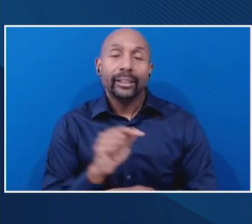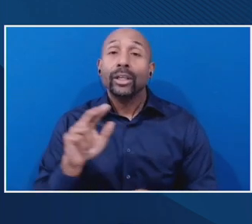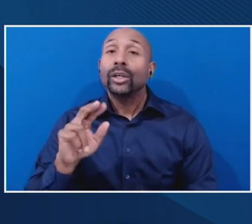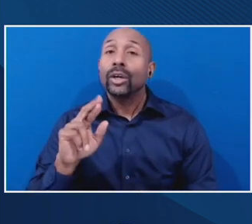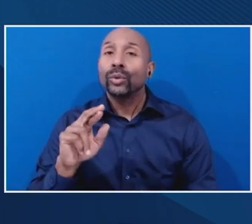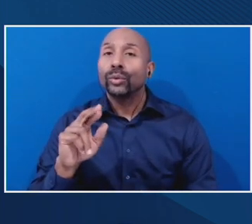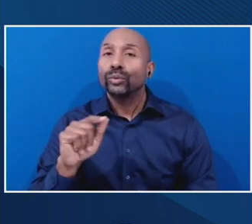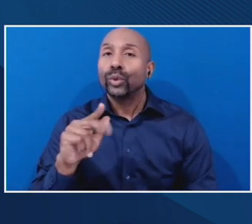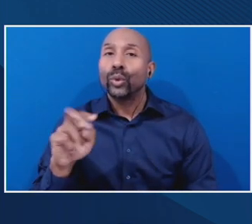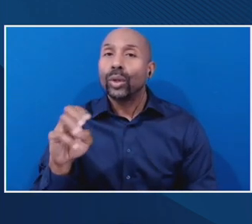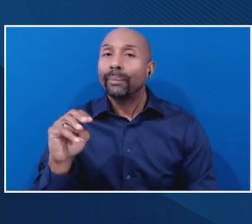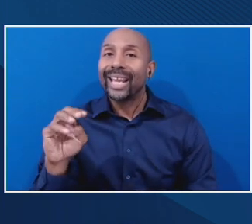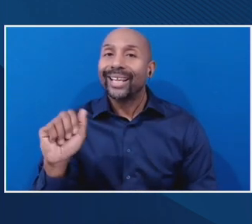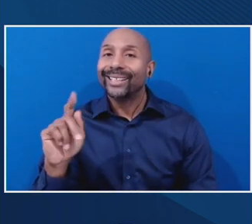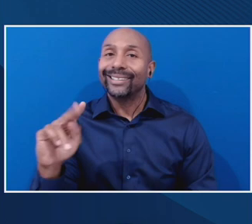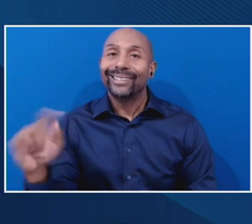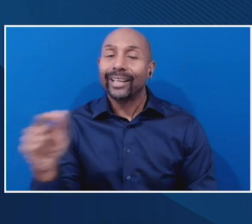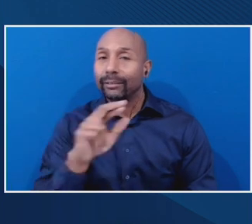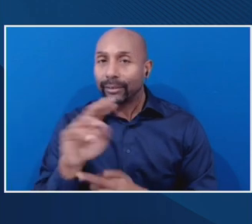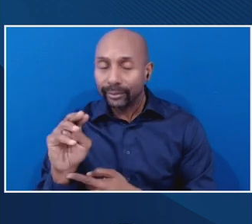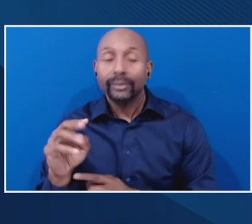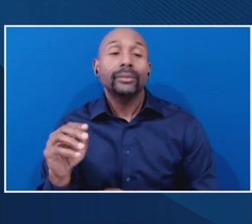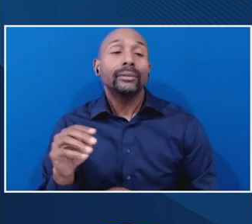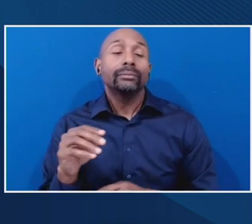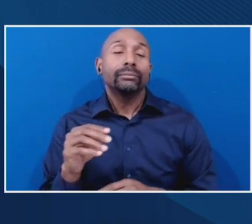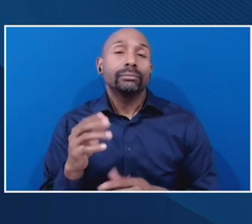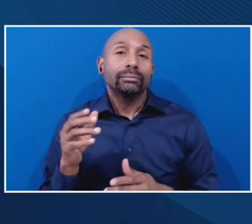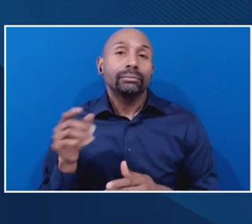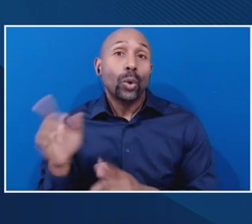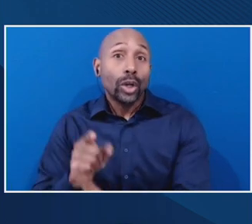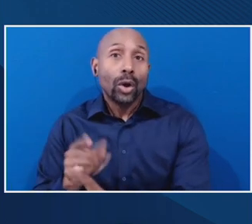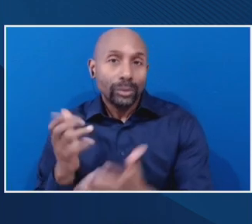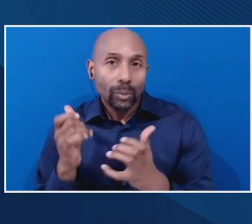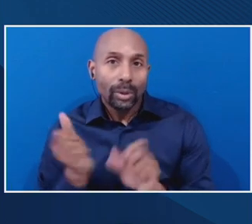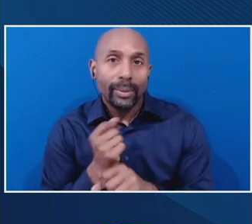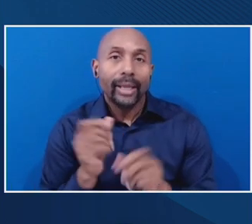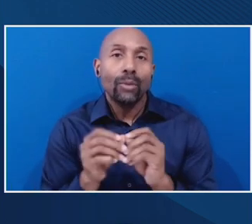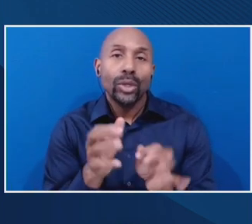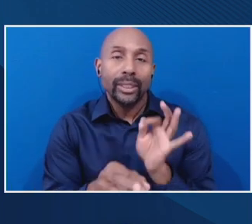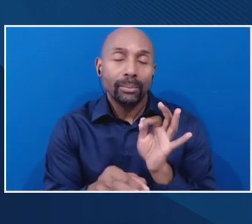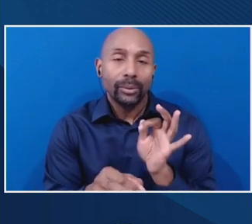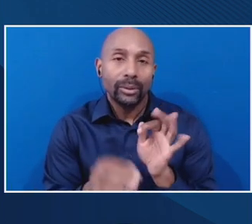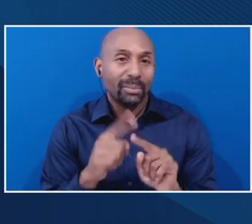I think this is the opposite of that. And I understand and, um, uh,